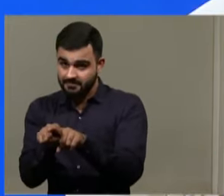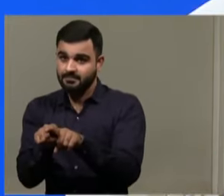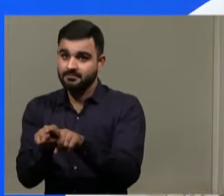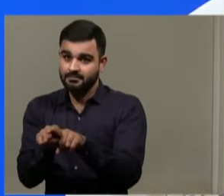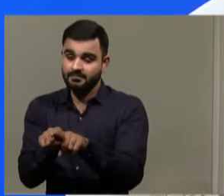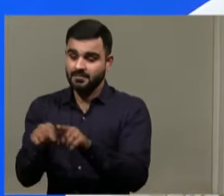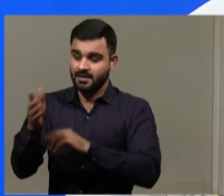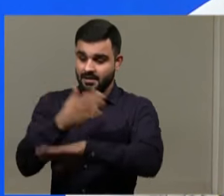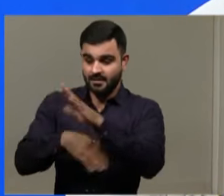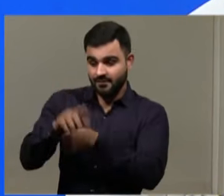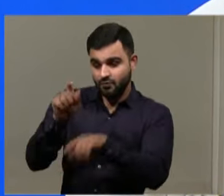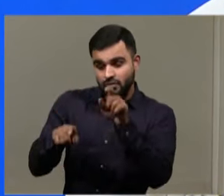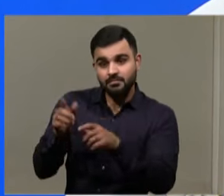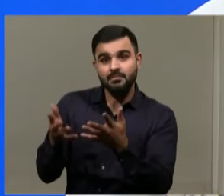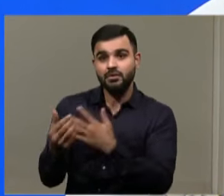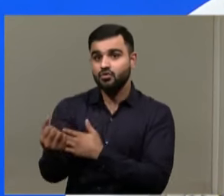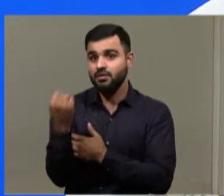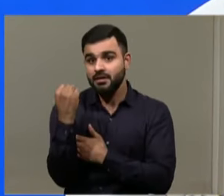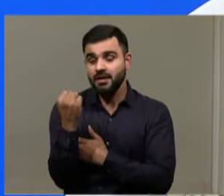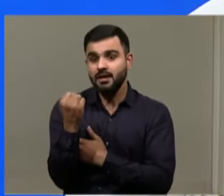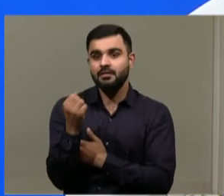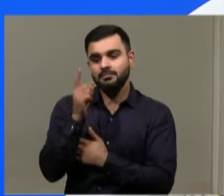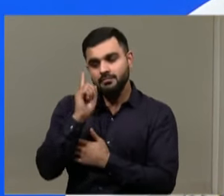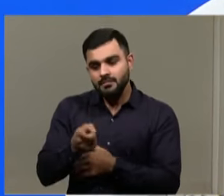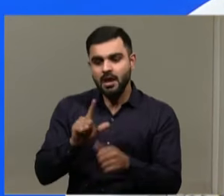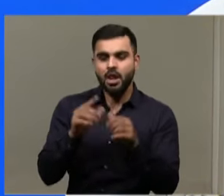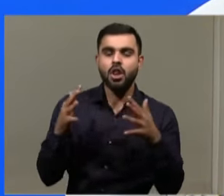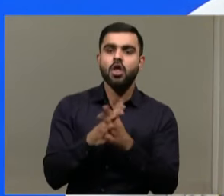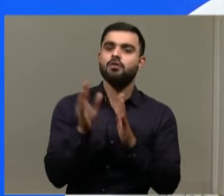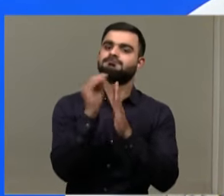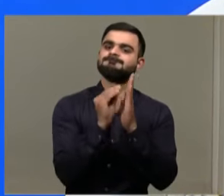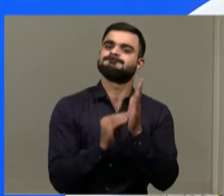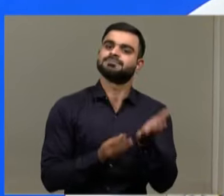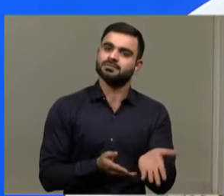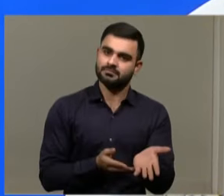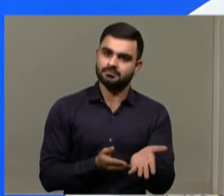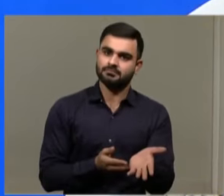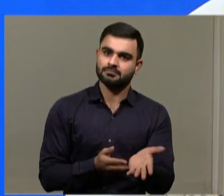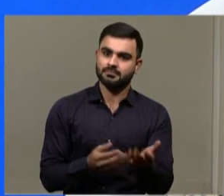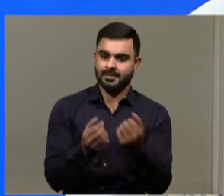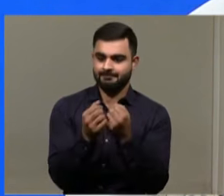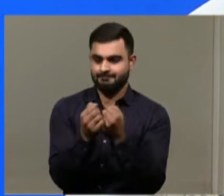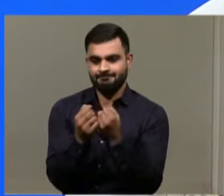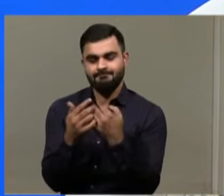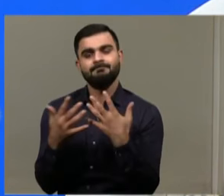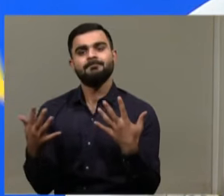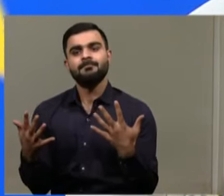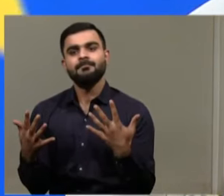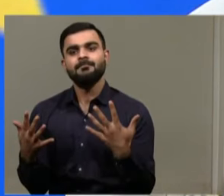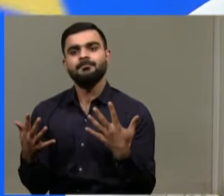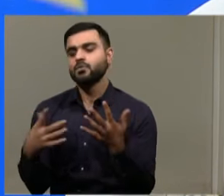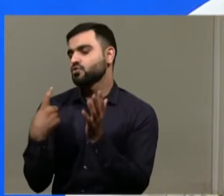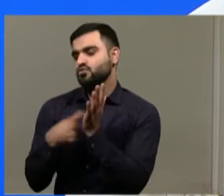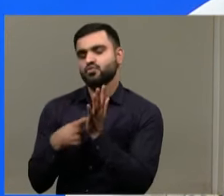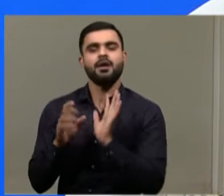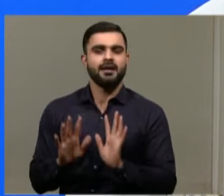the disabled rights and laws should be also included. will be so, no,